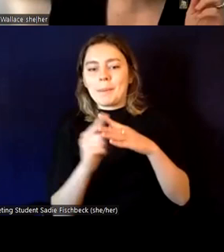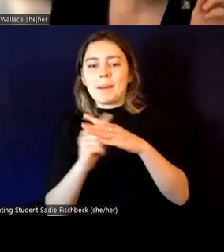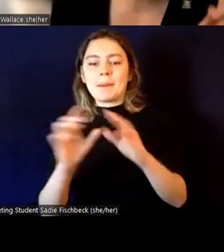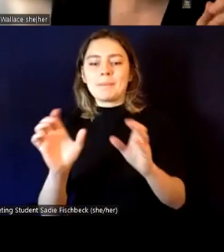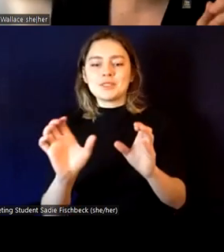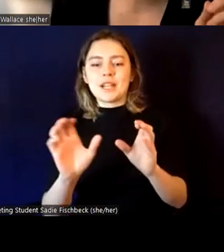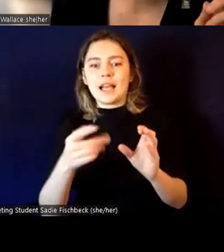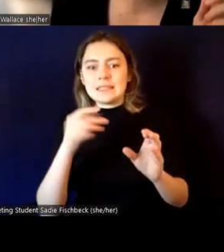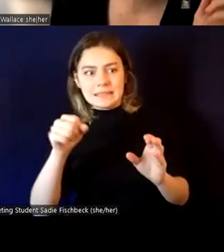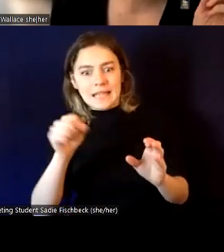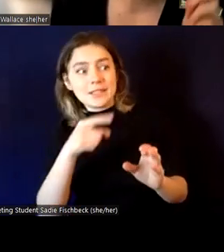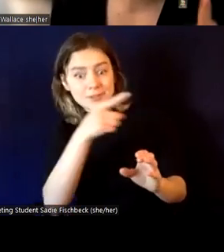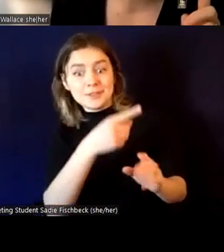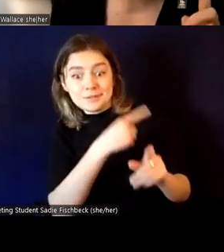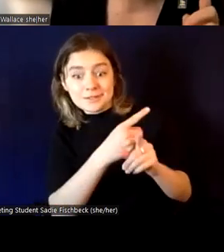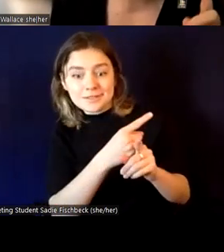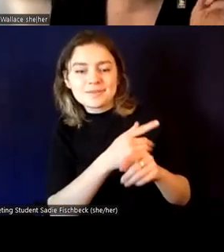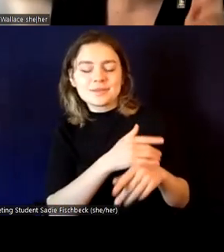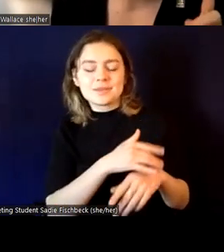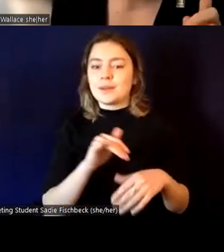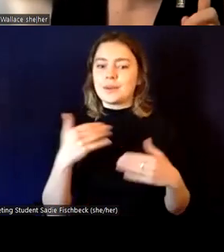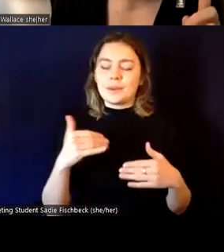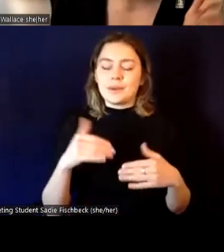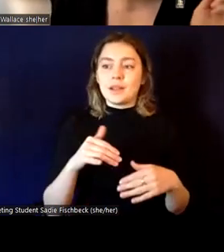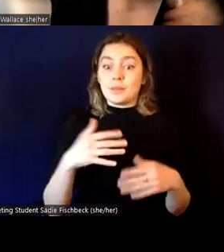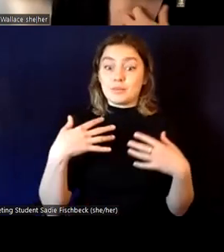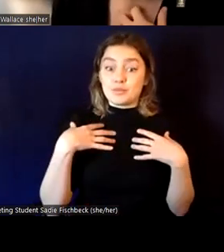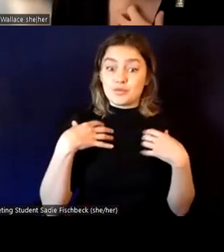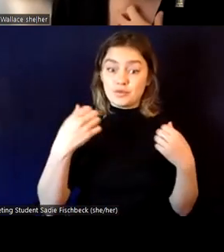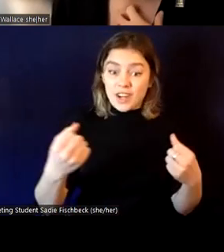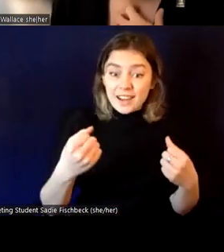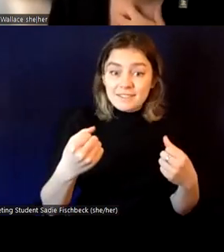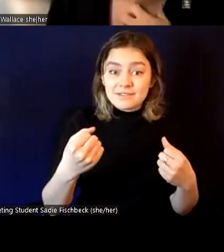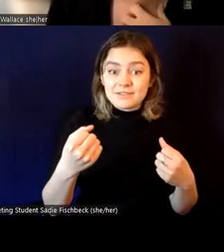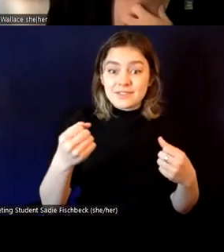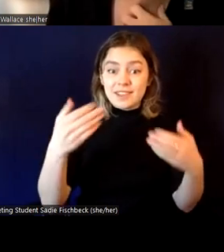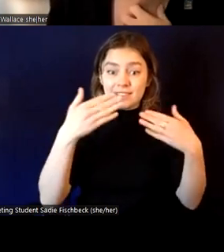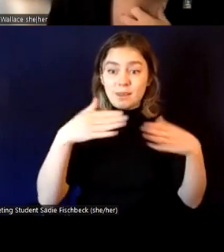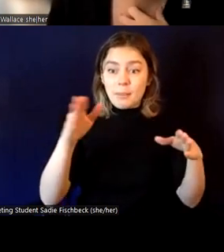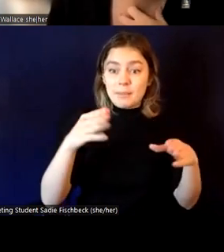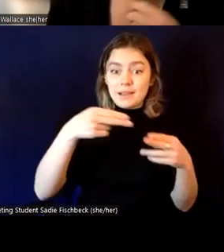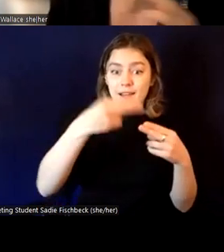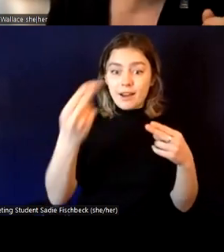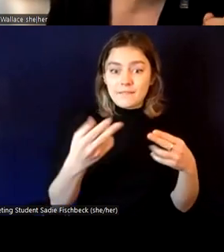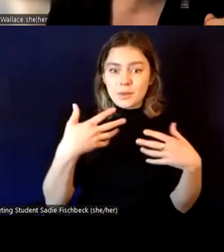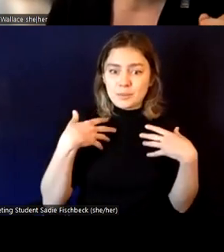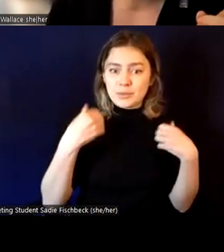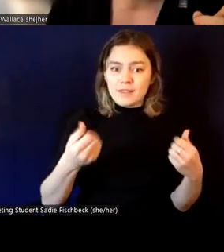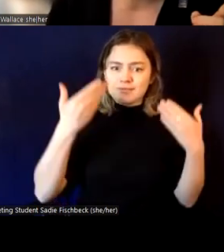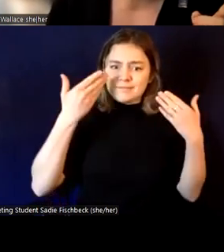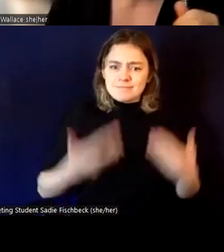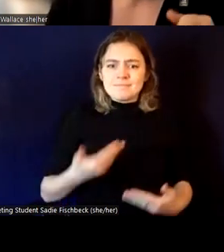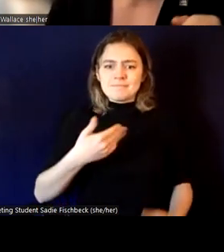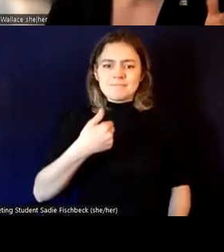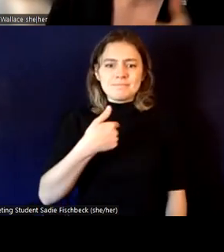what incredible bravery there is for someone to be themselves in the public eye. Like it's very moving to me. So, um, Sarah, I noticed that you've just